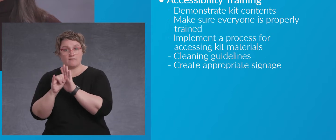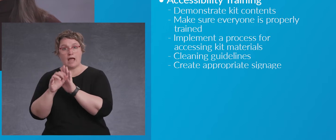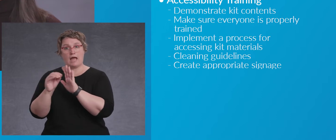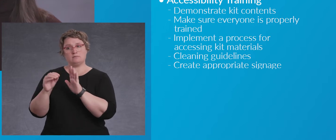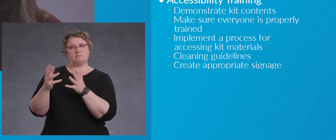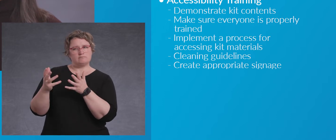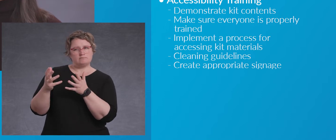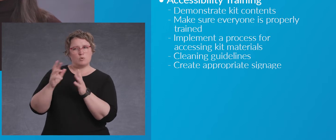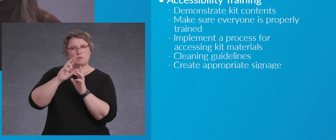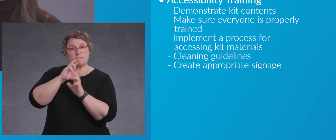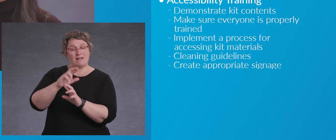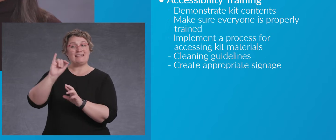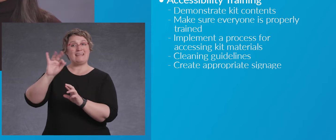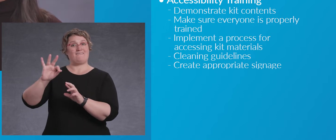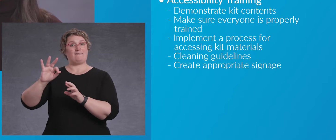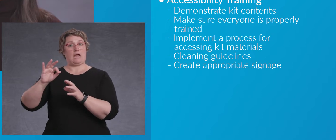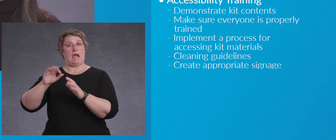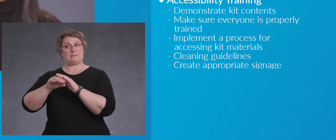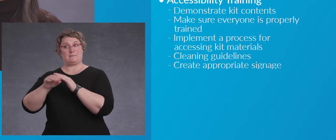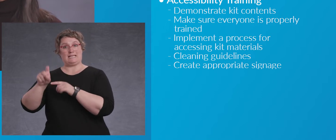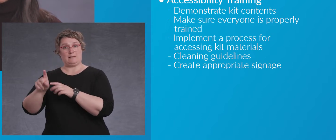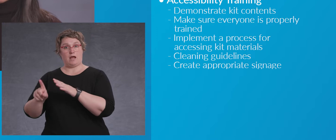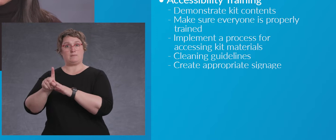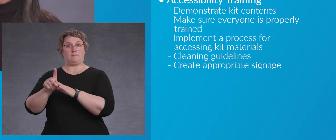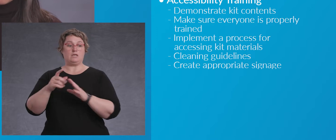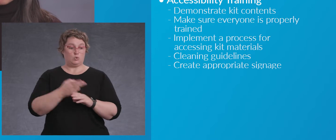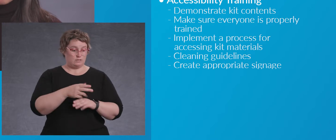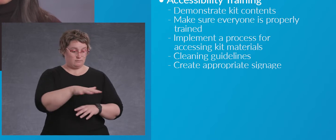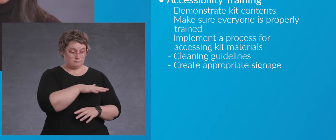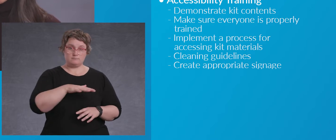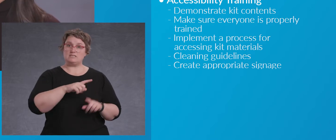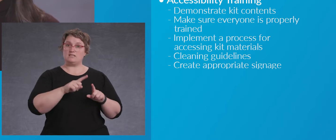respond to accessibility needs using items in each kit.